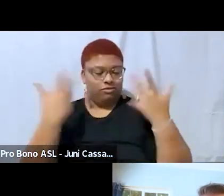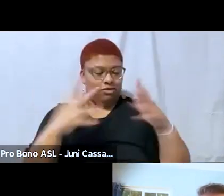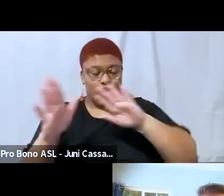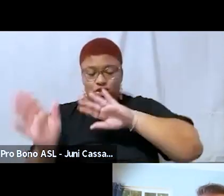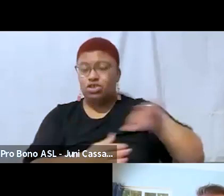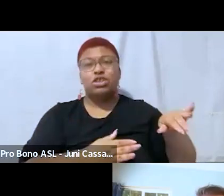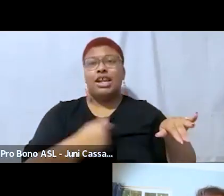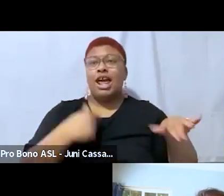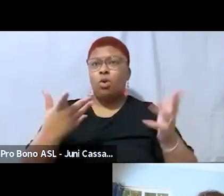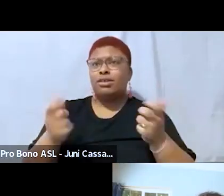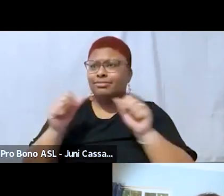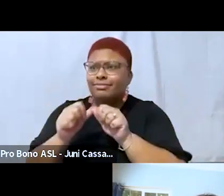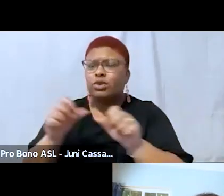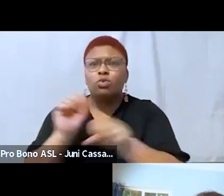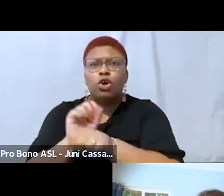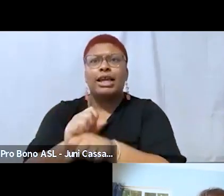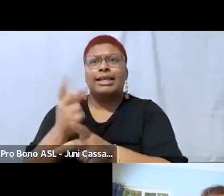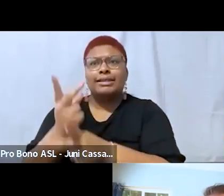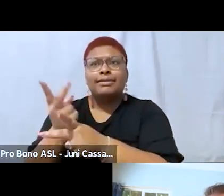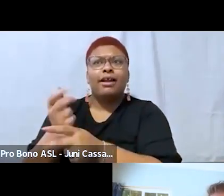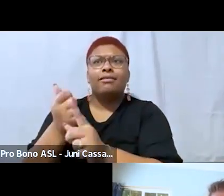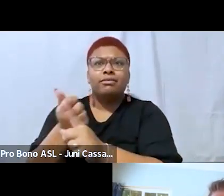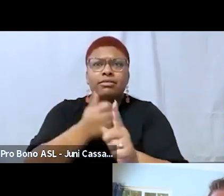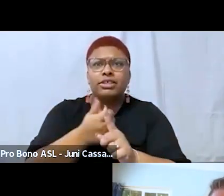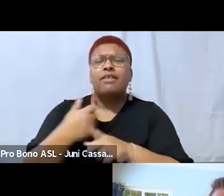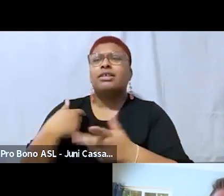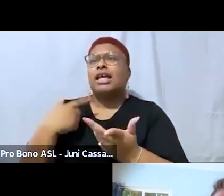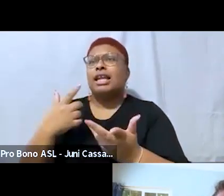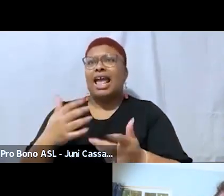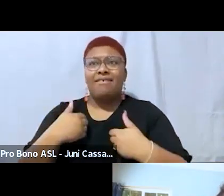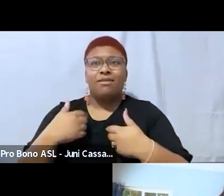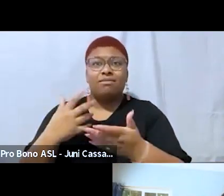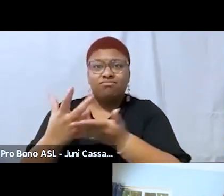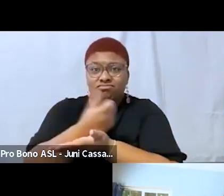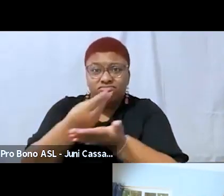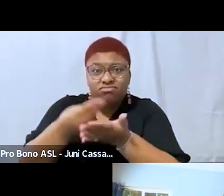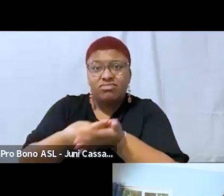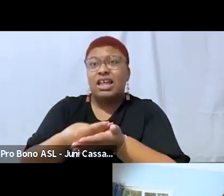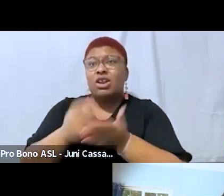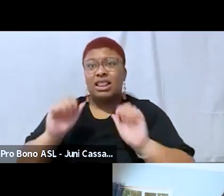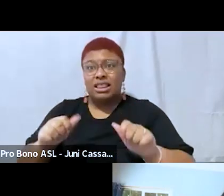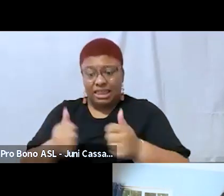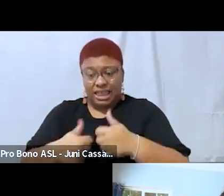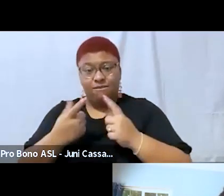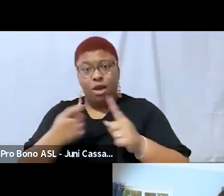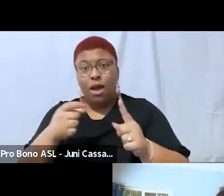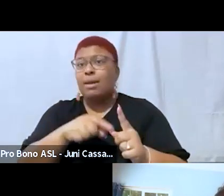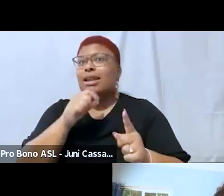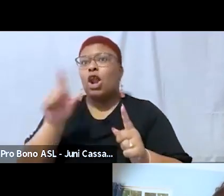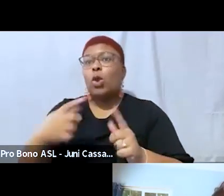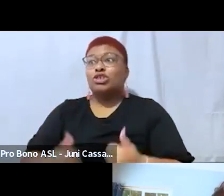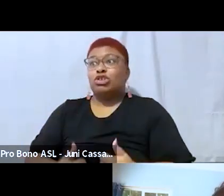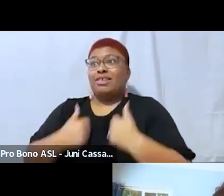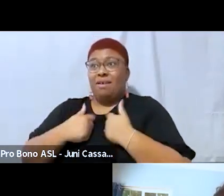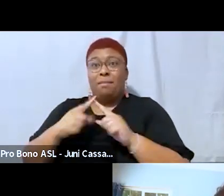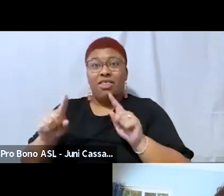you know be able to take care of ourselves and get a livable wage and you know be able to thrive not just survive but like thrive